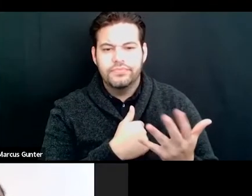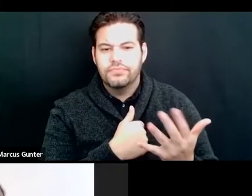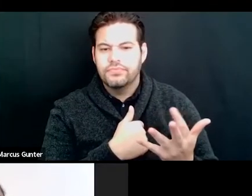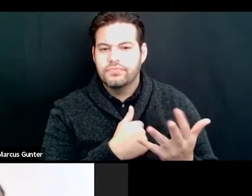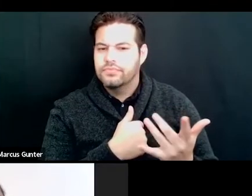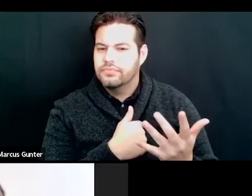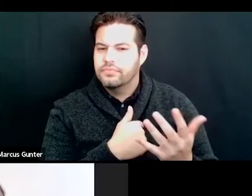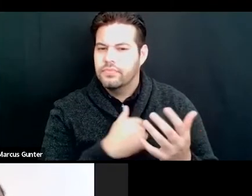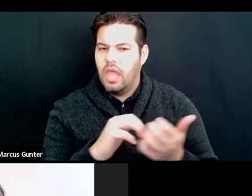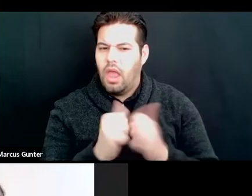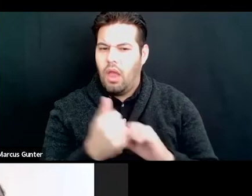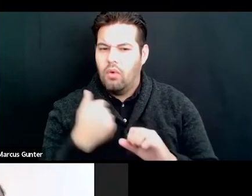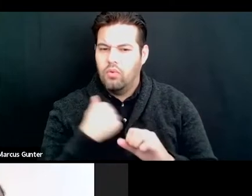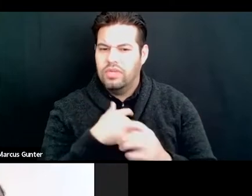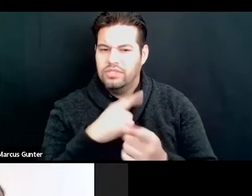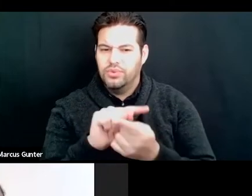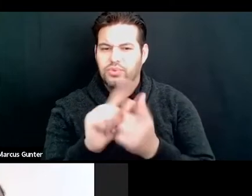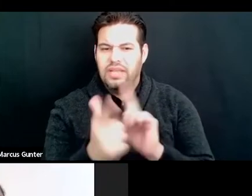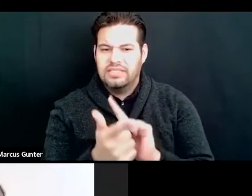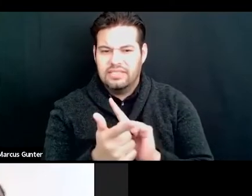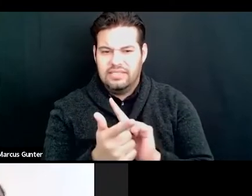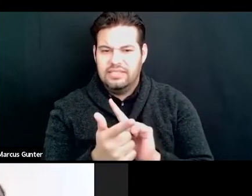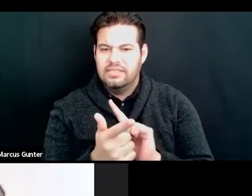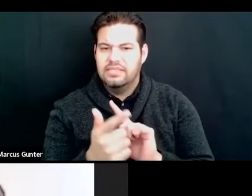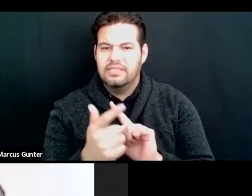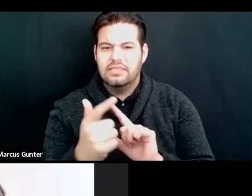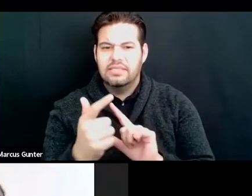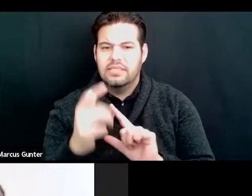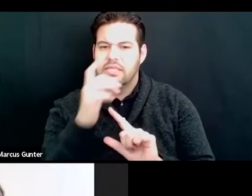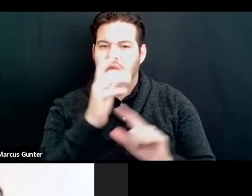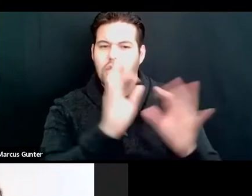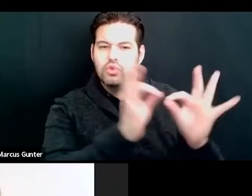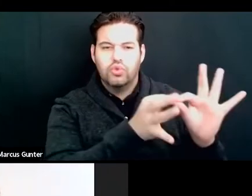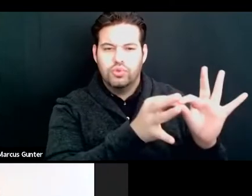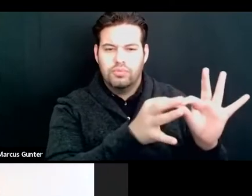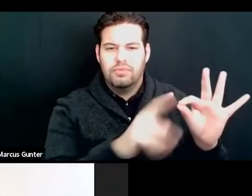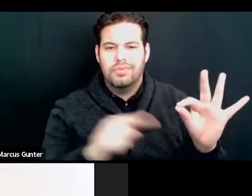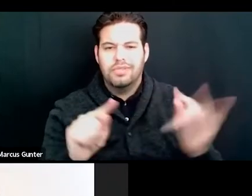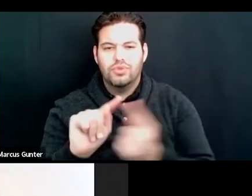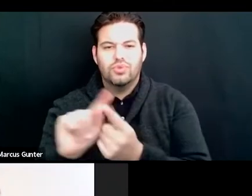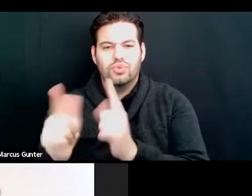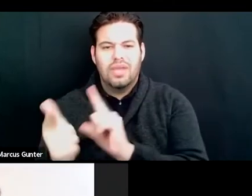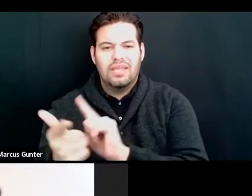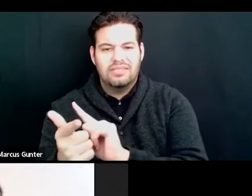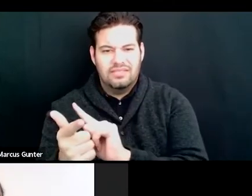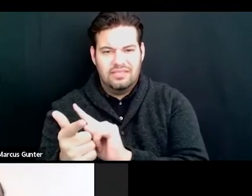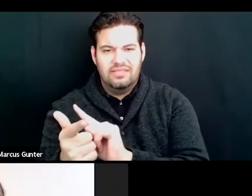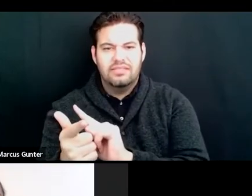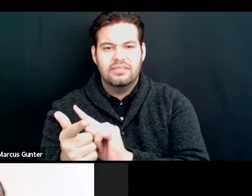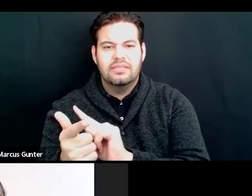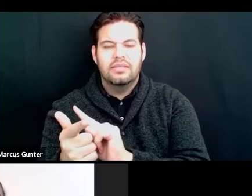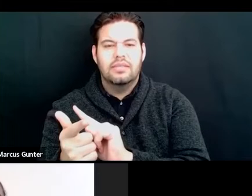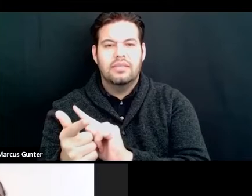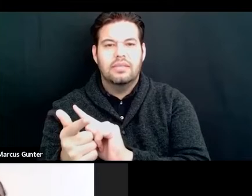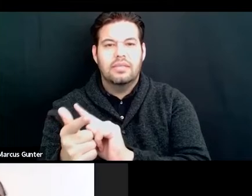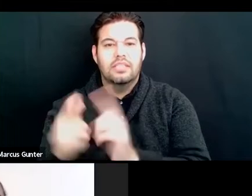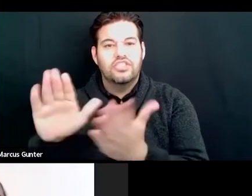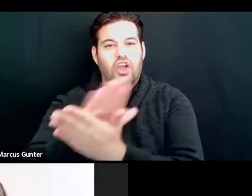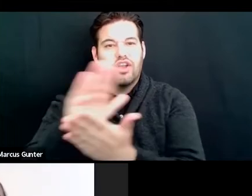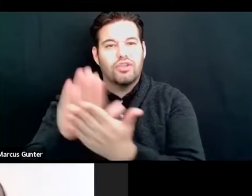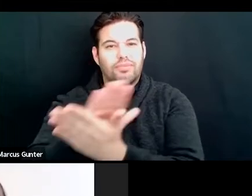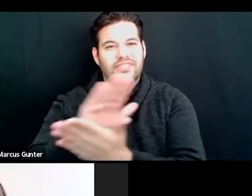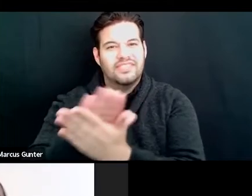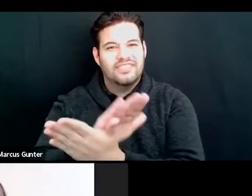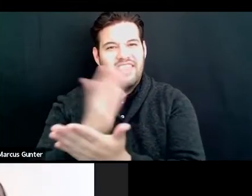how we translate, not now, not how we interpret, um, but how we translate the documents